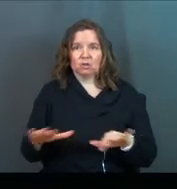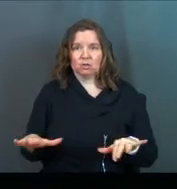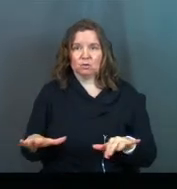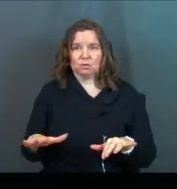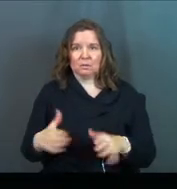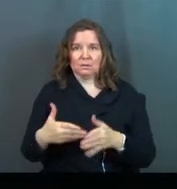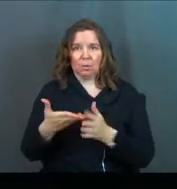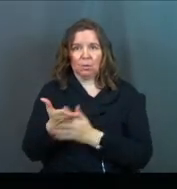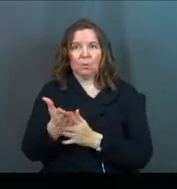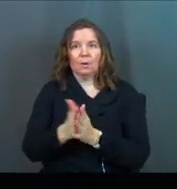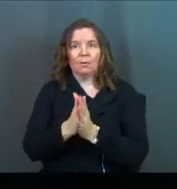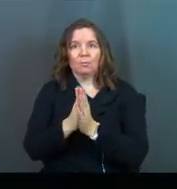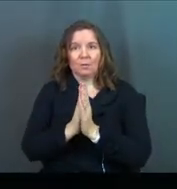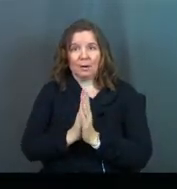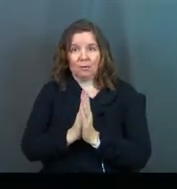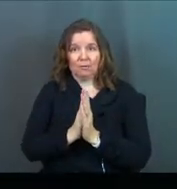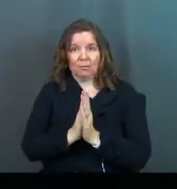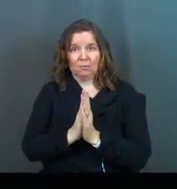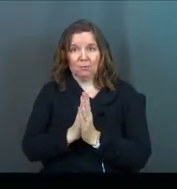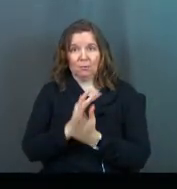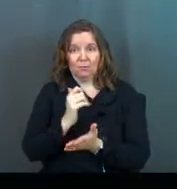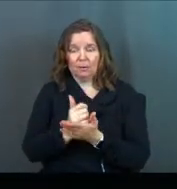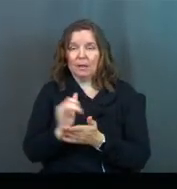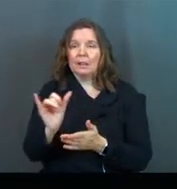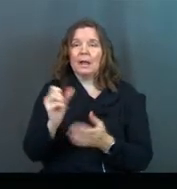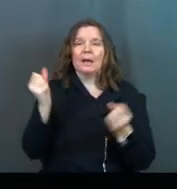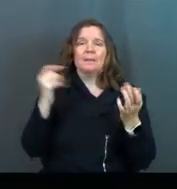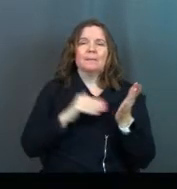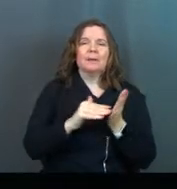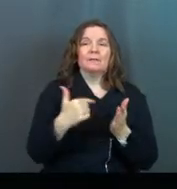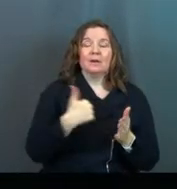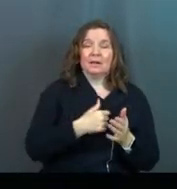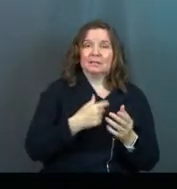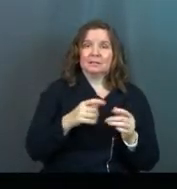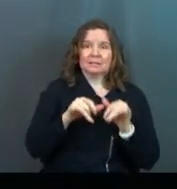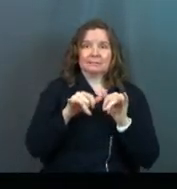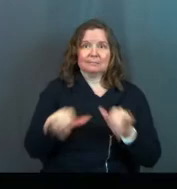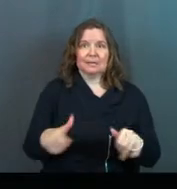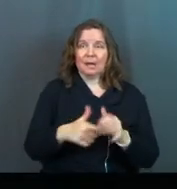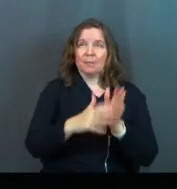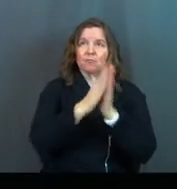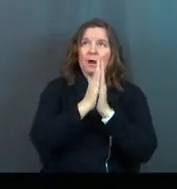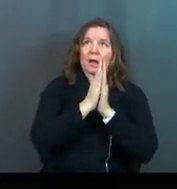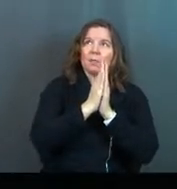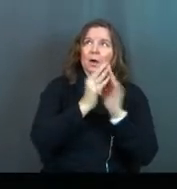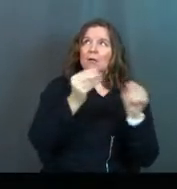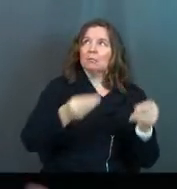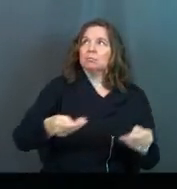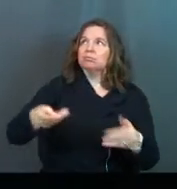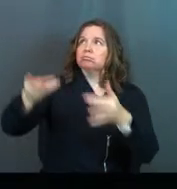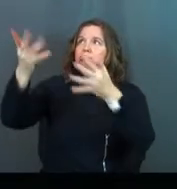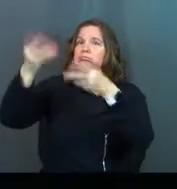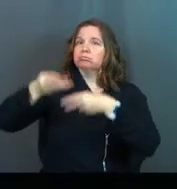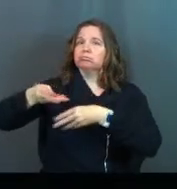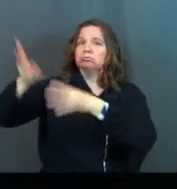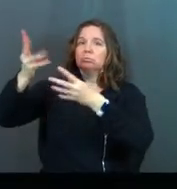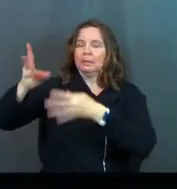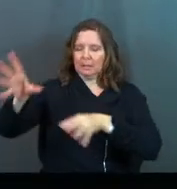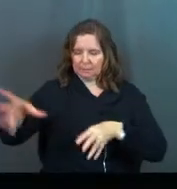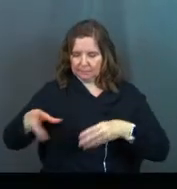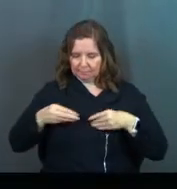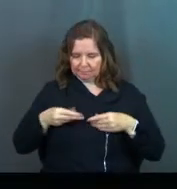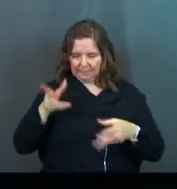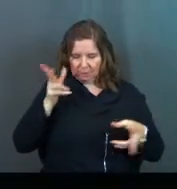children in prayer. Amen? Right? Like millions of us can simultaneously pray to Jesus and He's got an open door